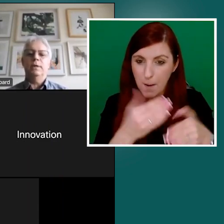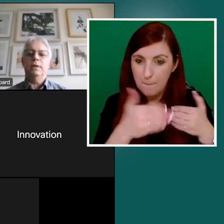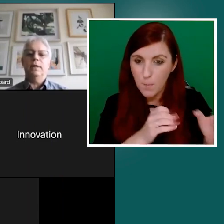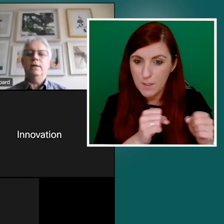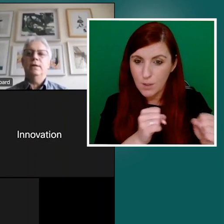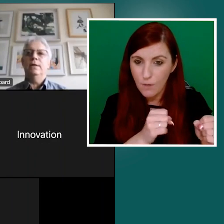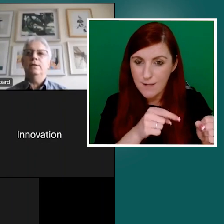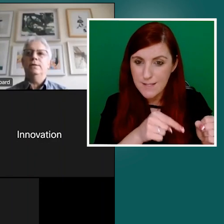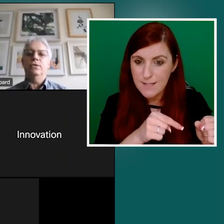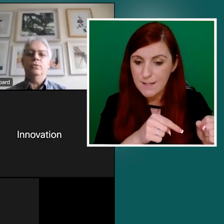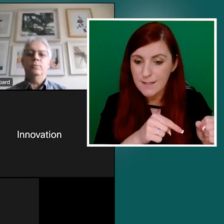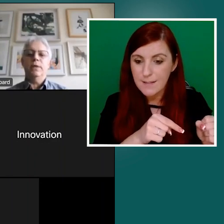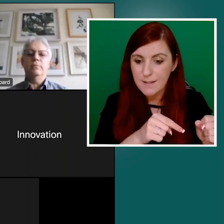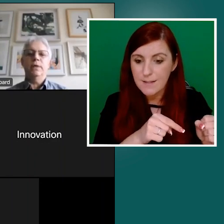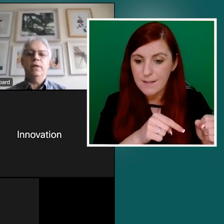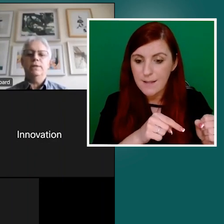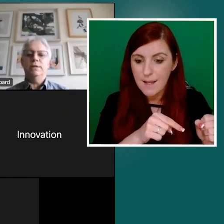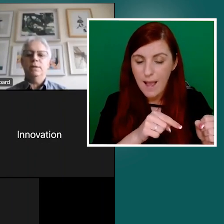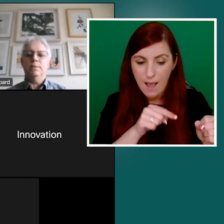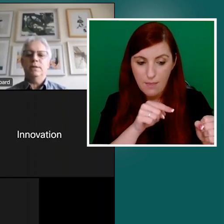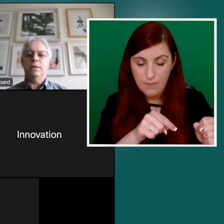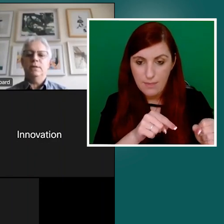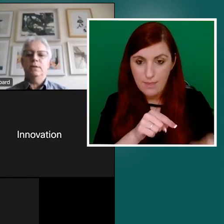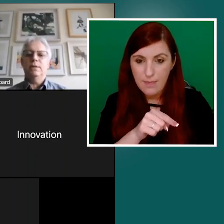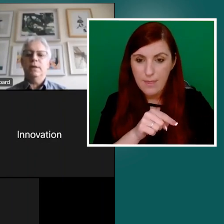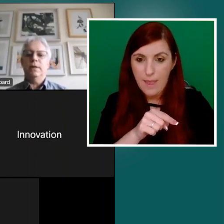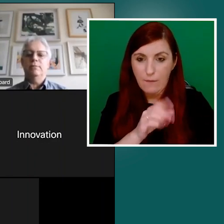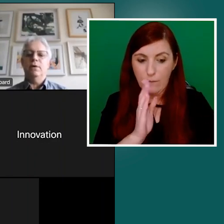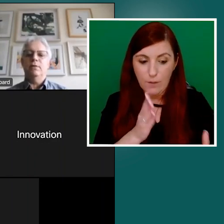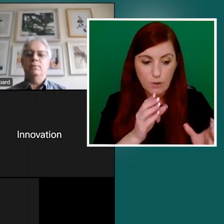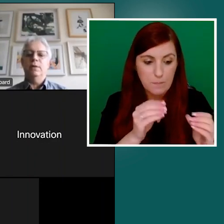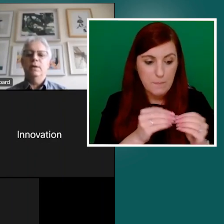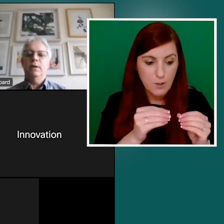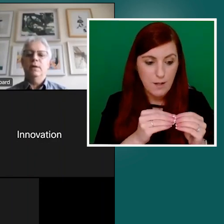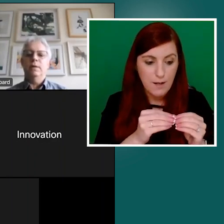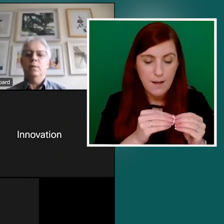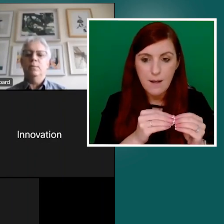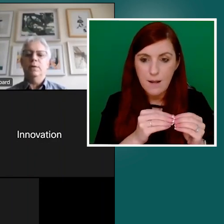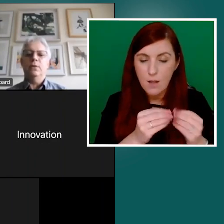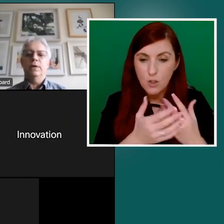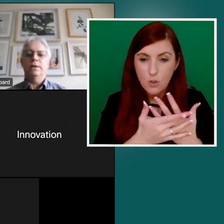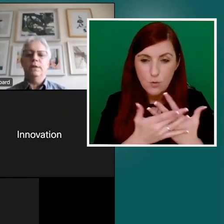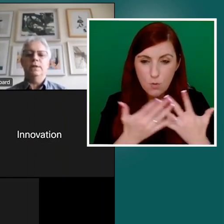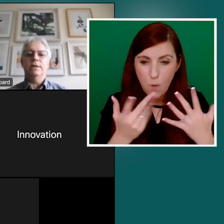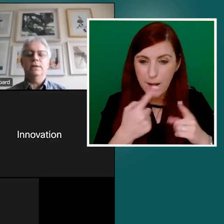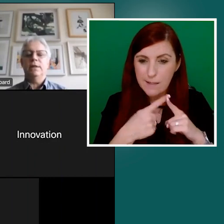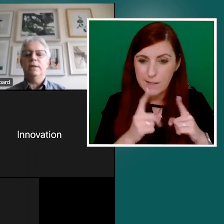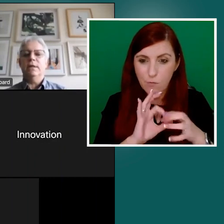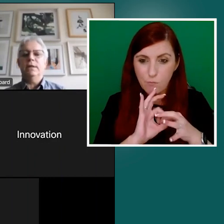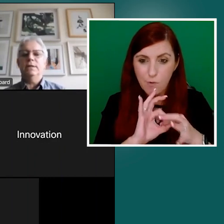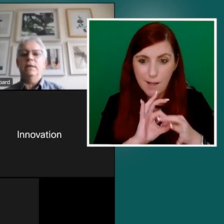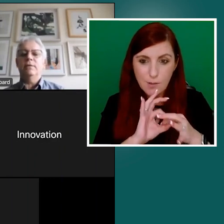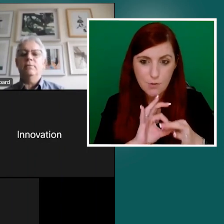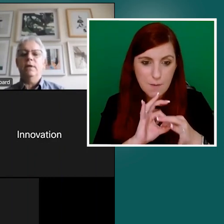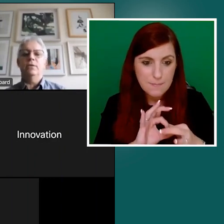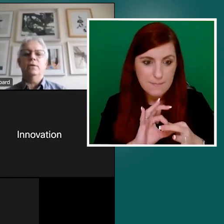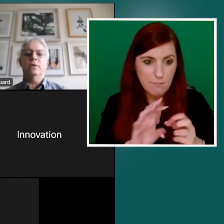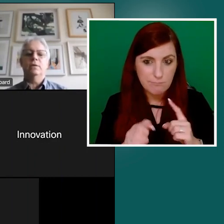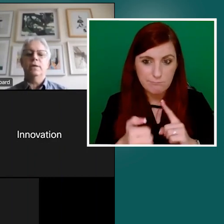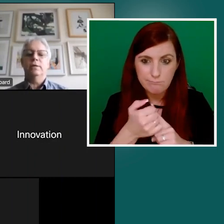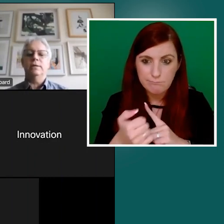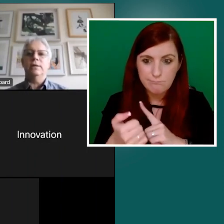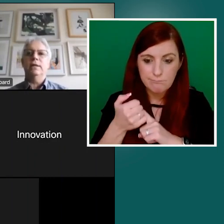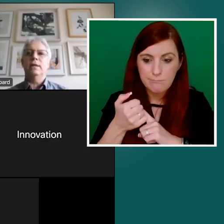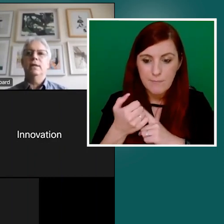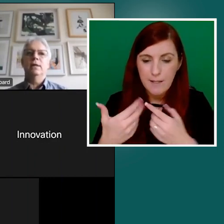point that there's so many relationships that occur that involve public organizations. And I think as I had read out